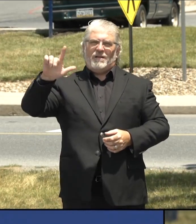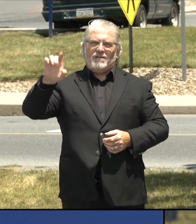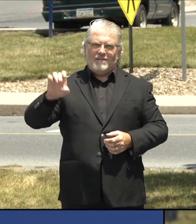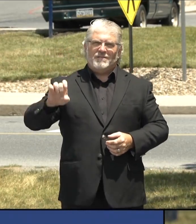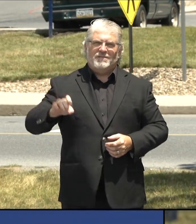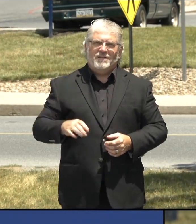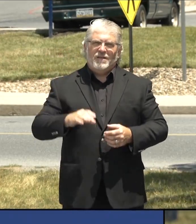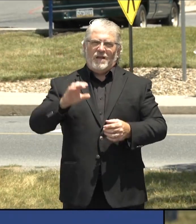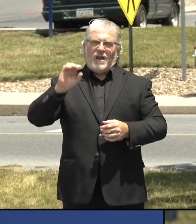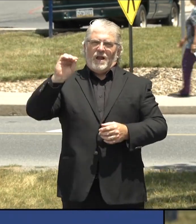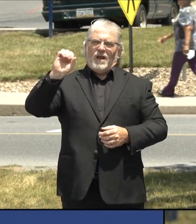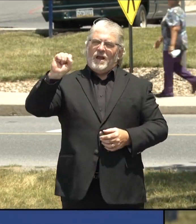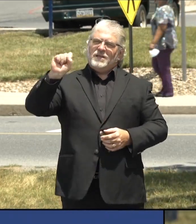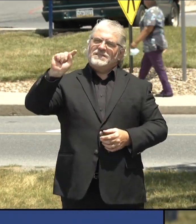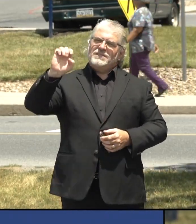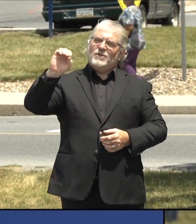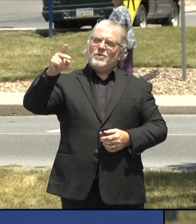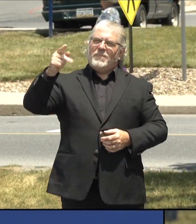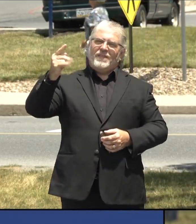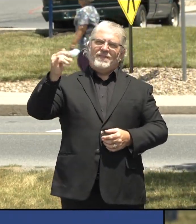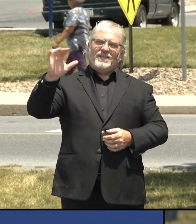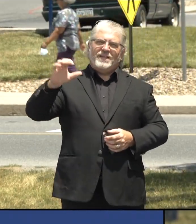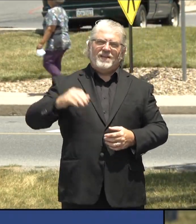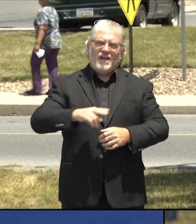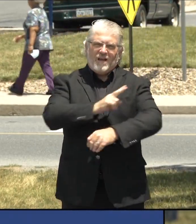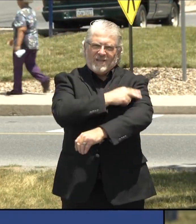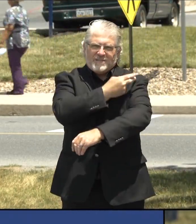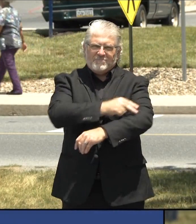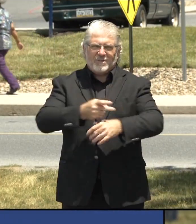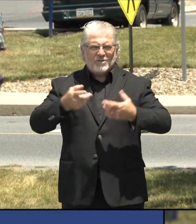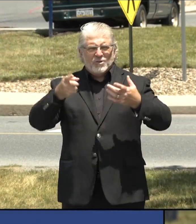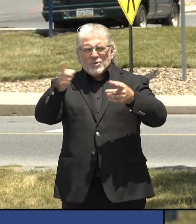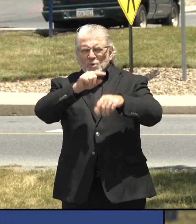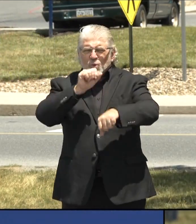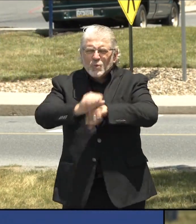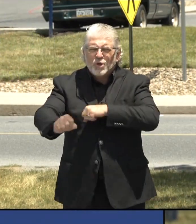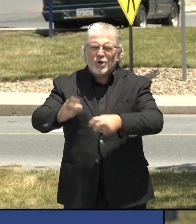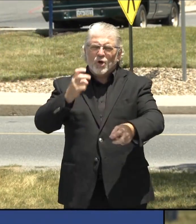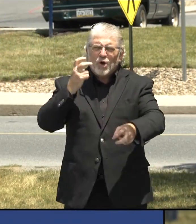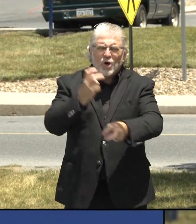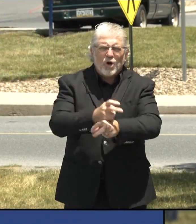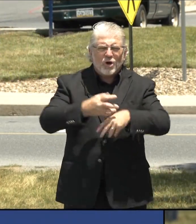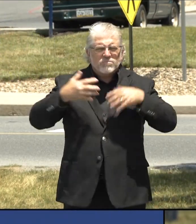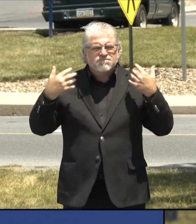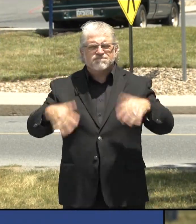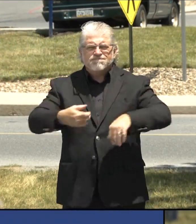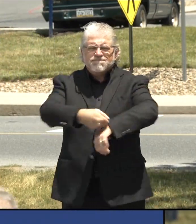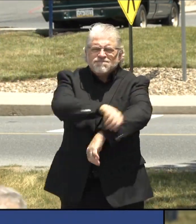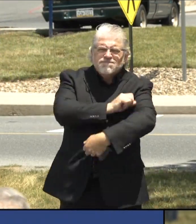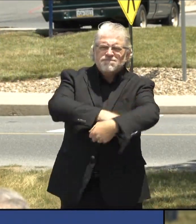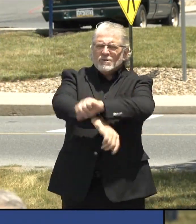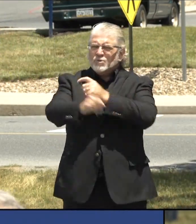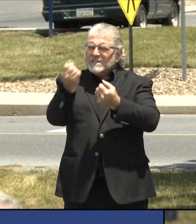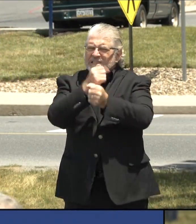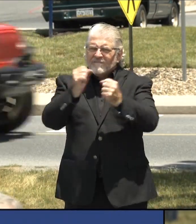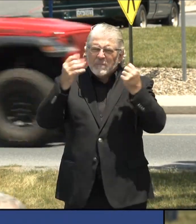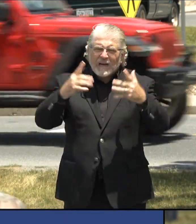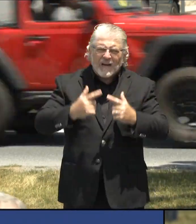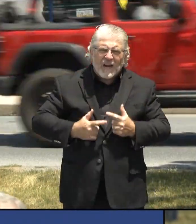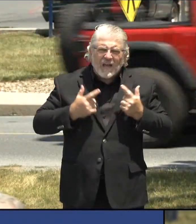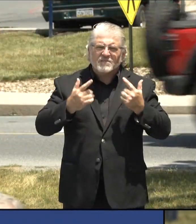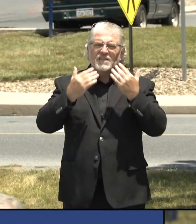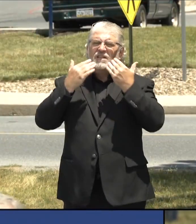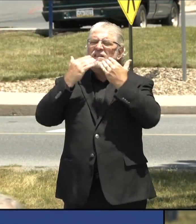extraordinary circumstances have saved lives. We are forever grateful for all of your hard work